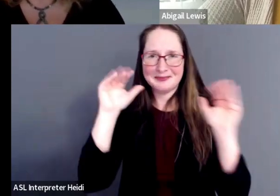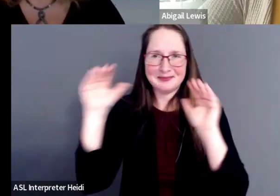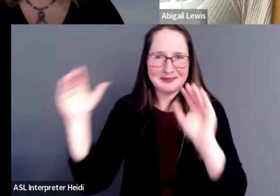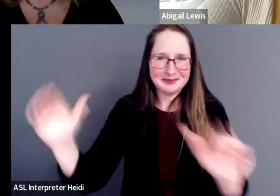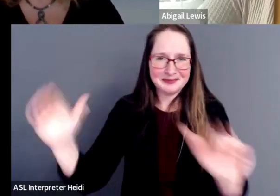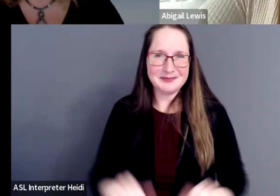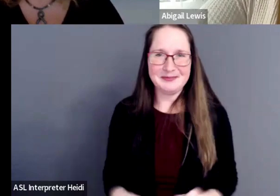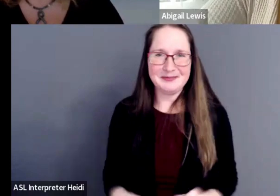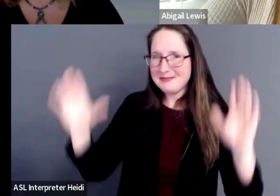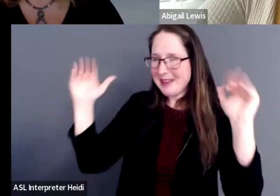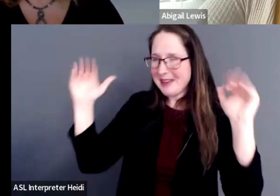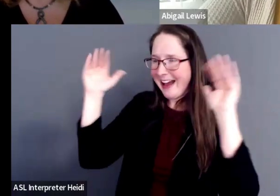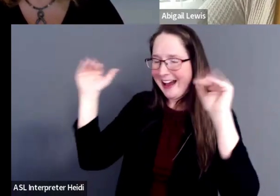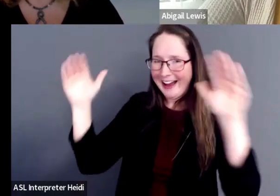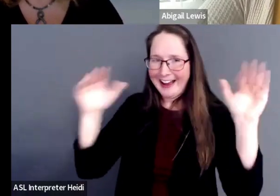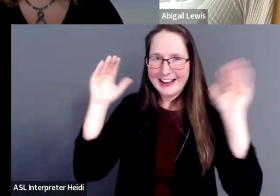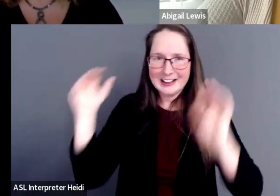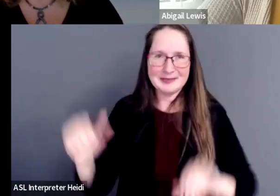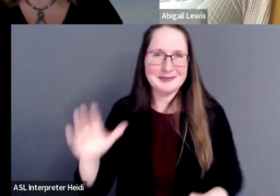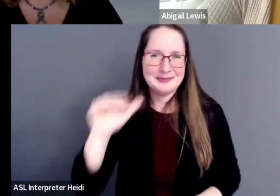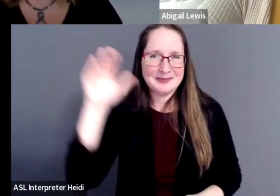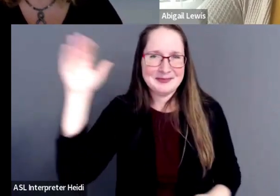Bye, everyone. Bye.